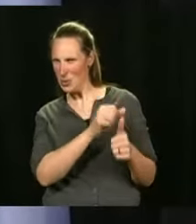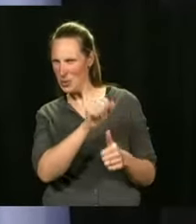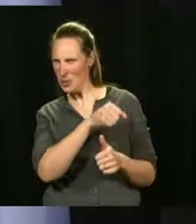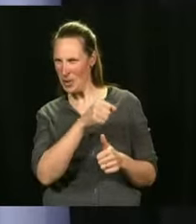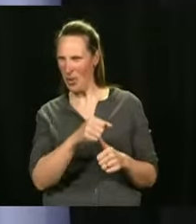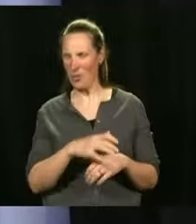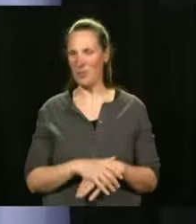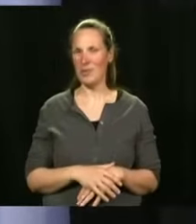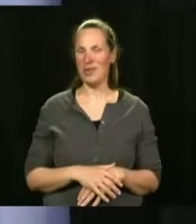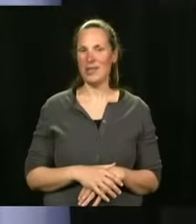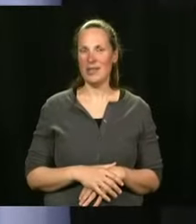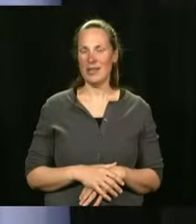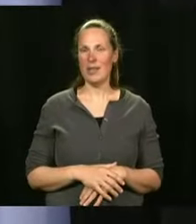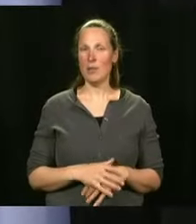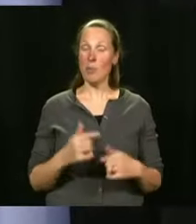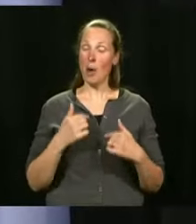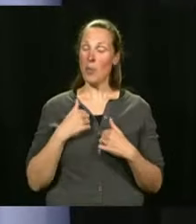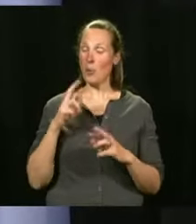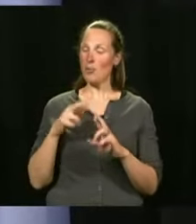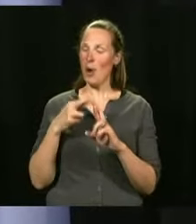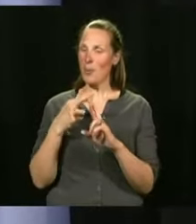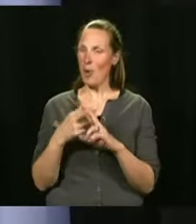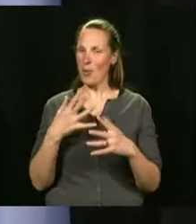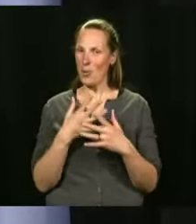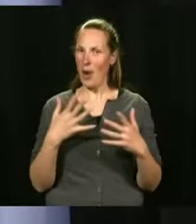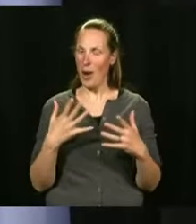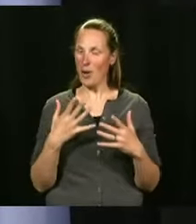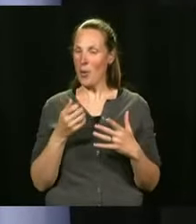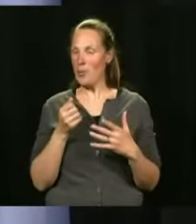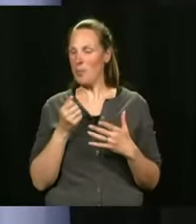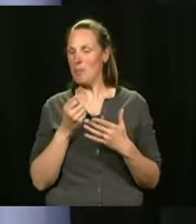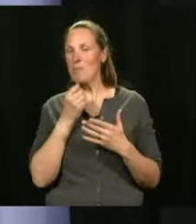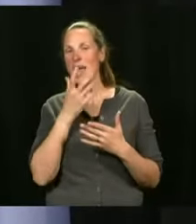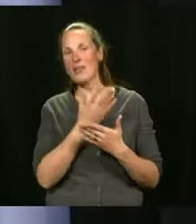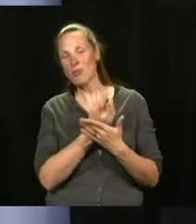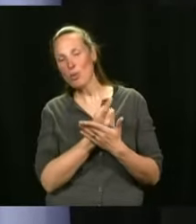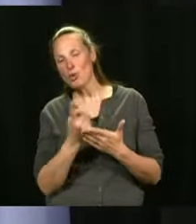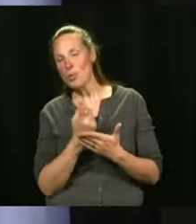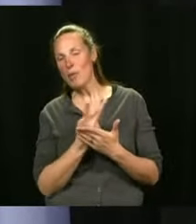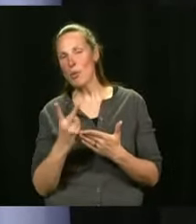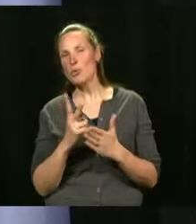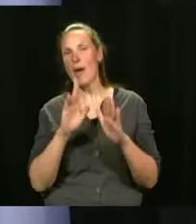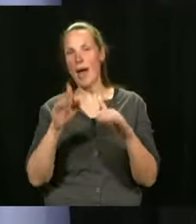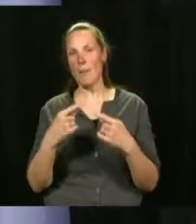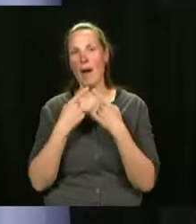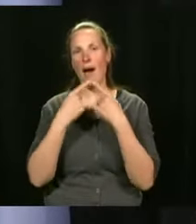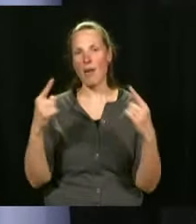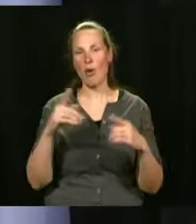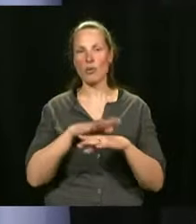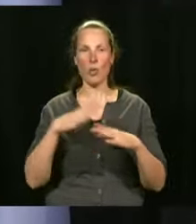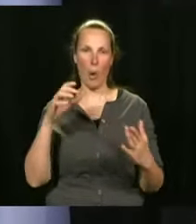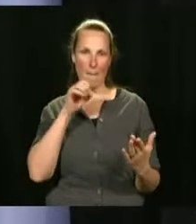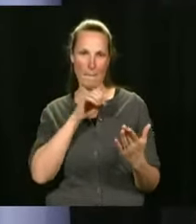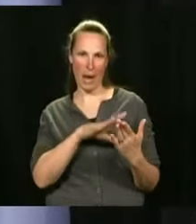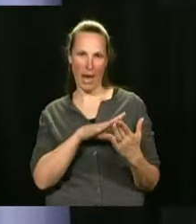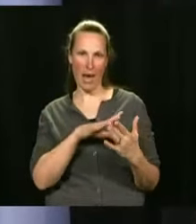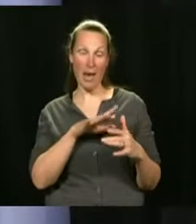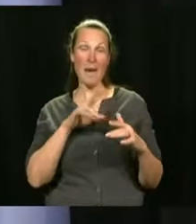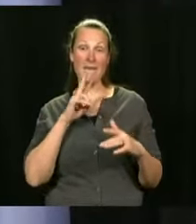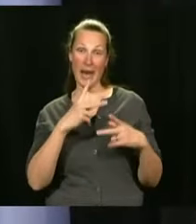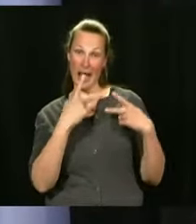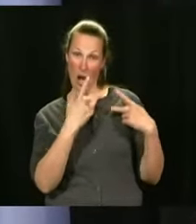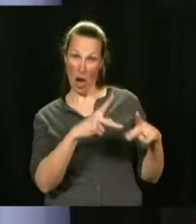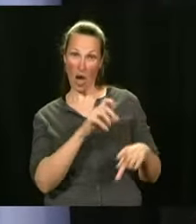Well, I'm going to keep some information for the following weeks, but what's interesting with the Saskatchewan reopening roadmap,